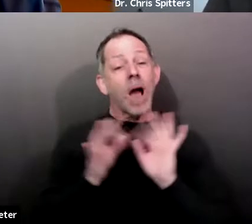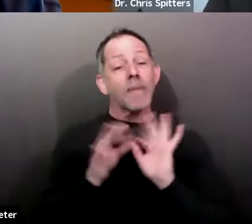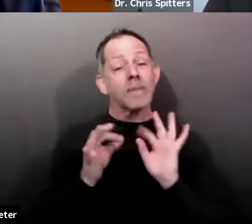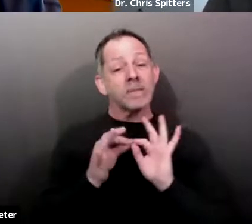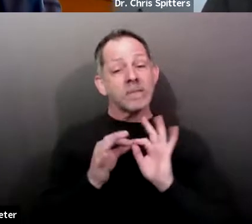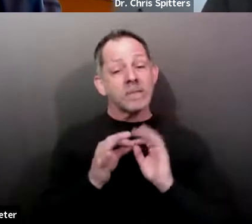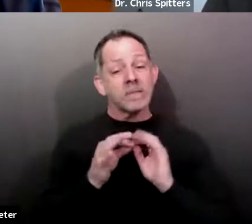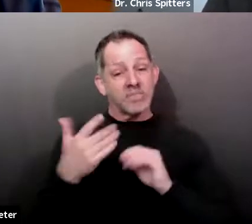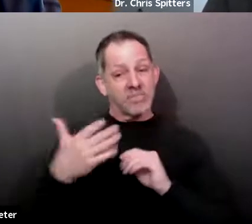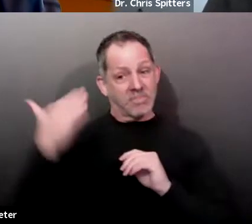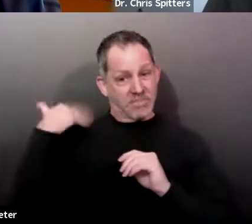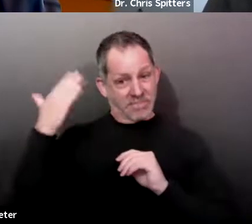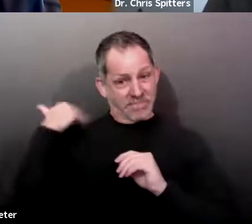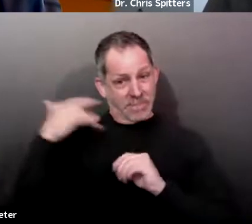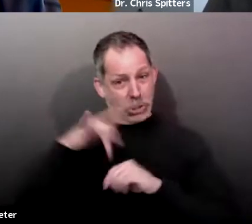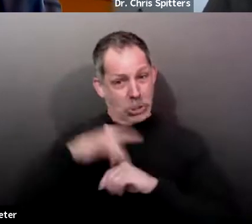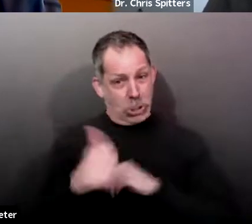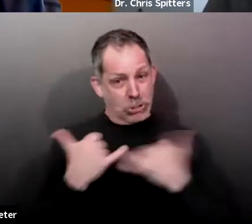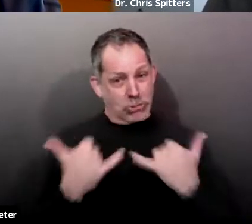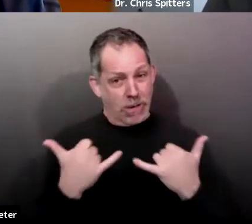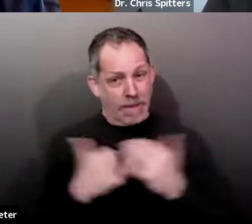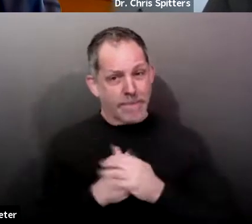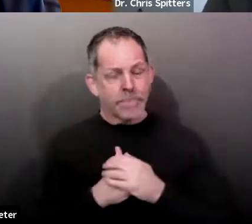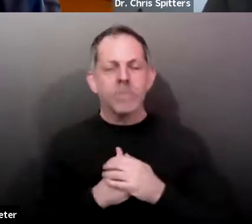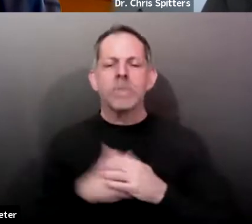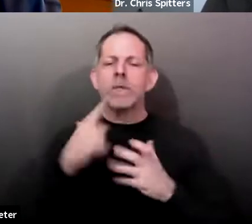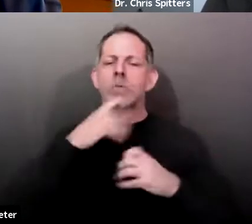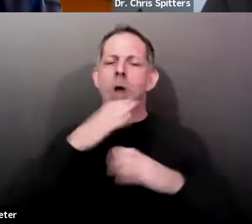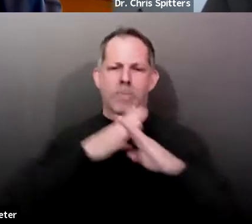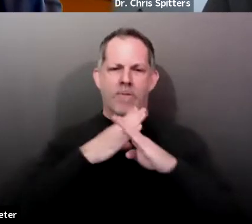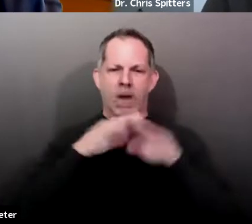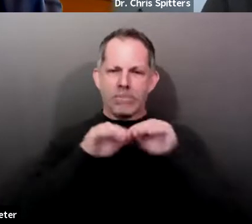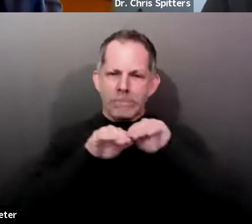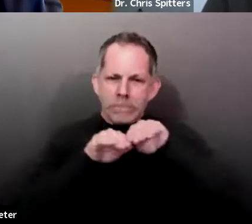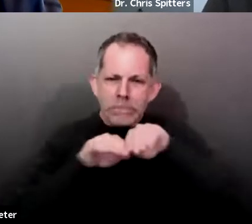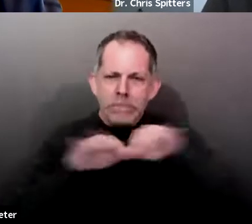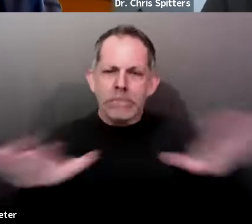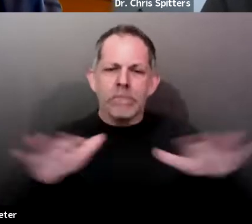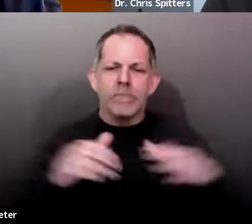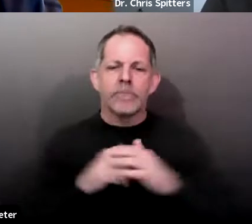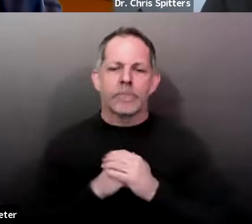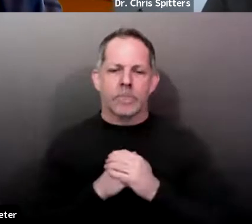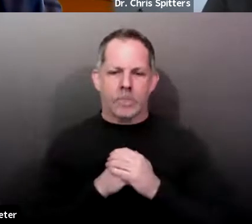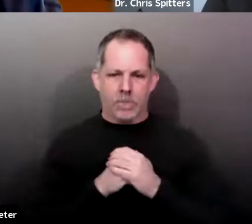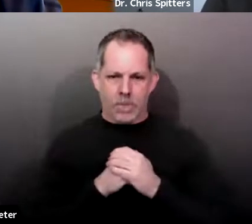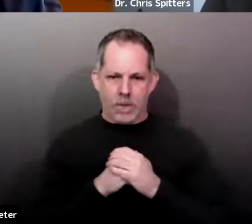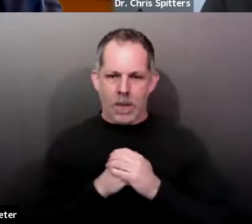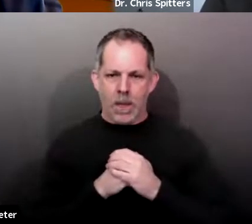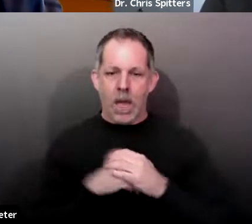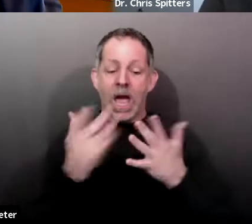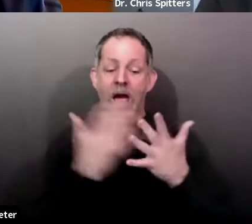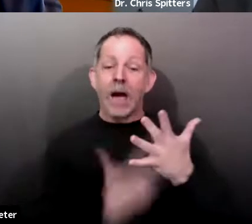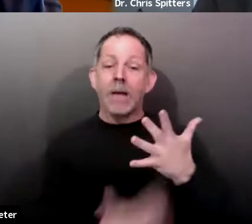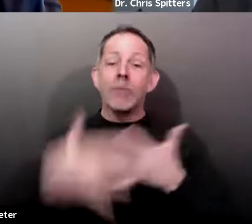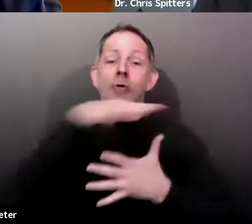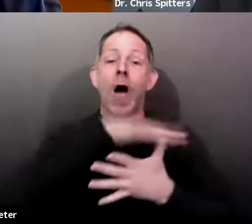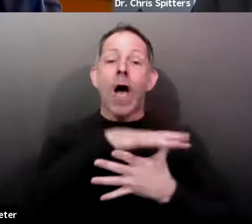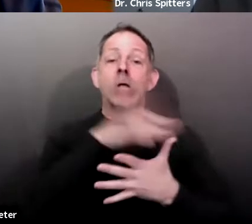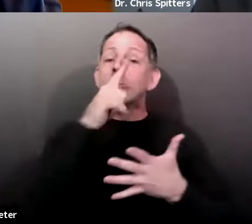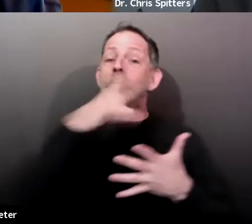and distribute things in a prioritized fashion that benefits the community most and treats individuals,